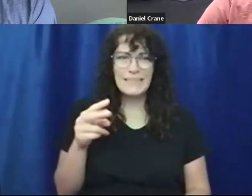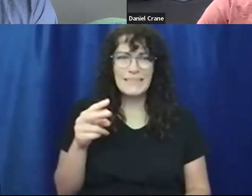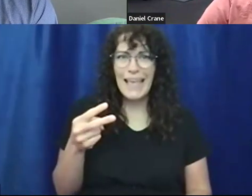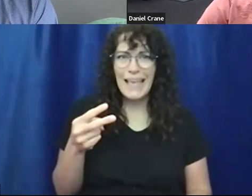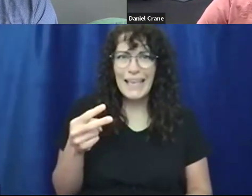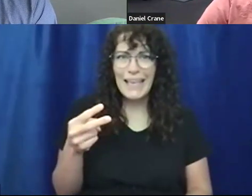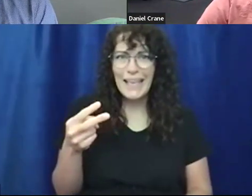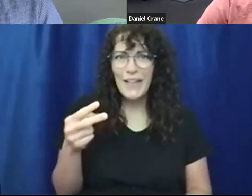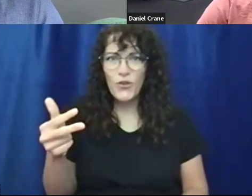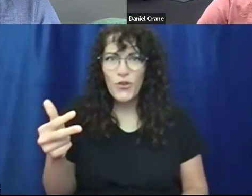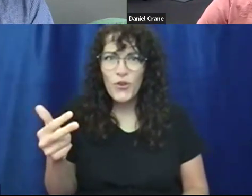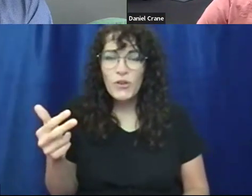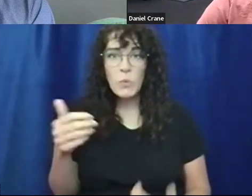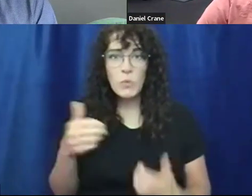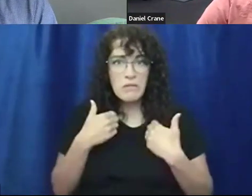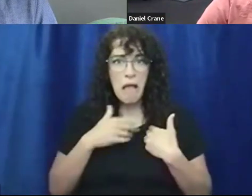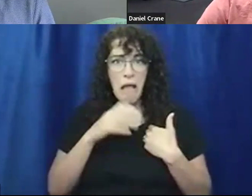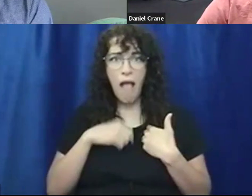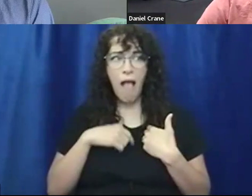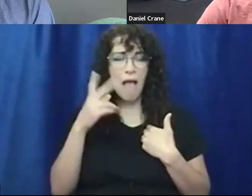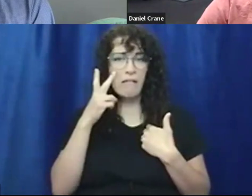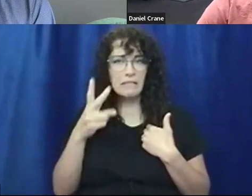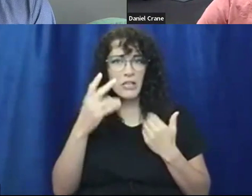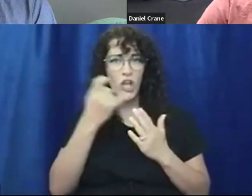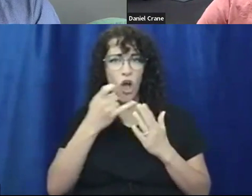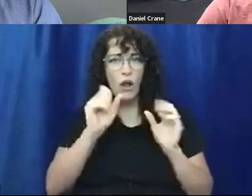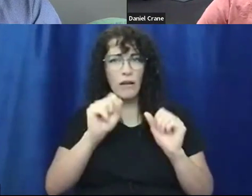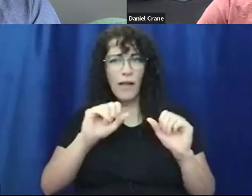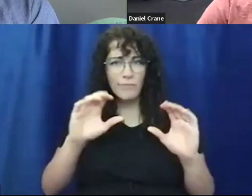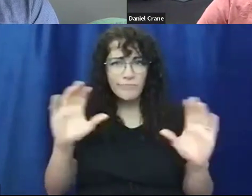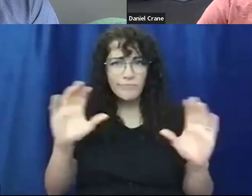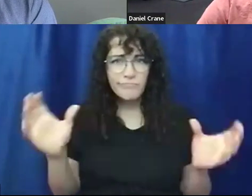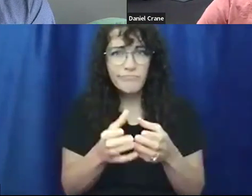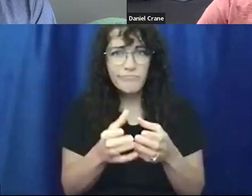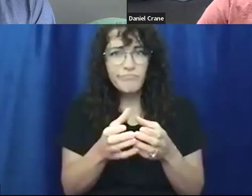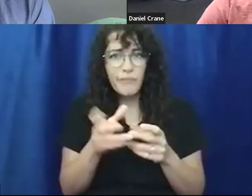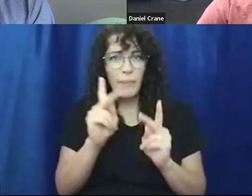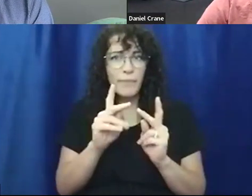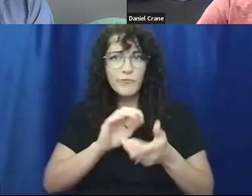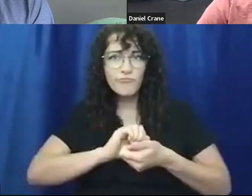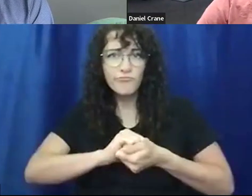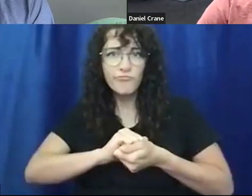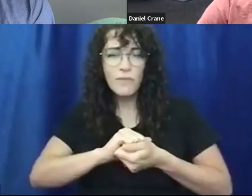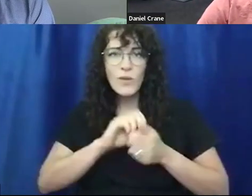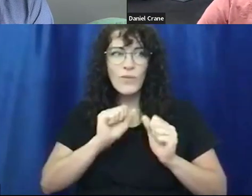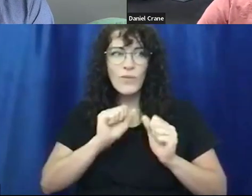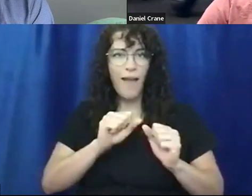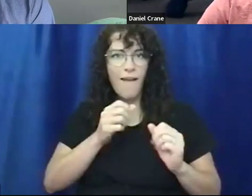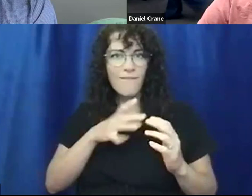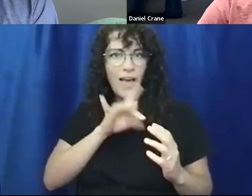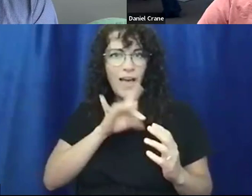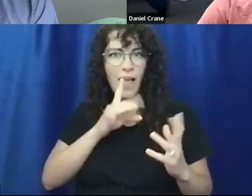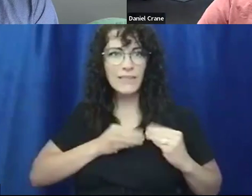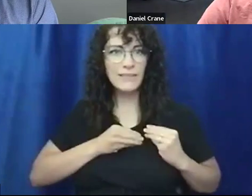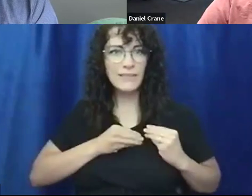at a really young age, I found out how art really brought people together and it would, it would, you were able to get acceptance through art and really get your, your voice out.